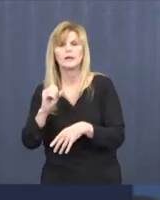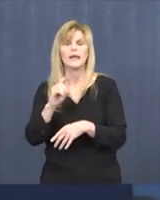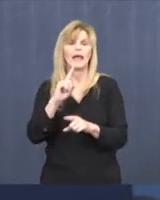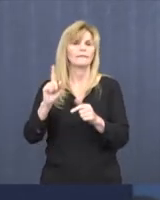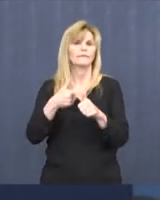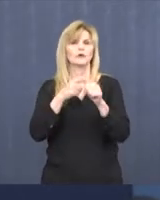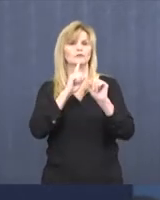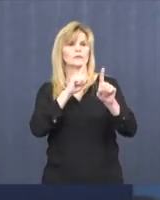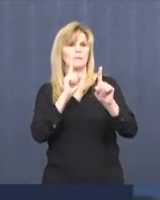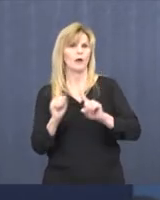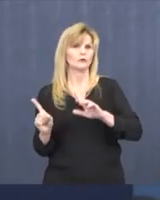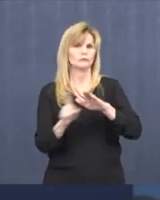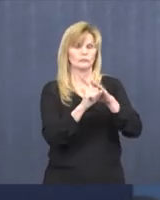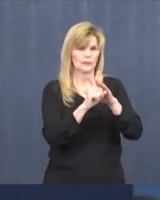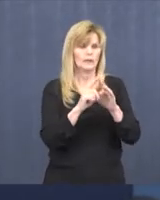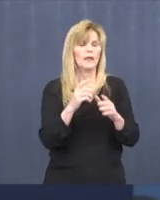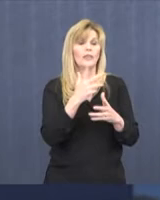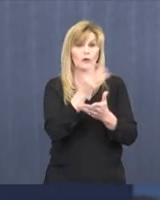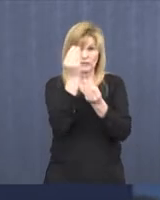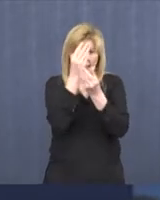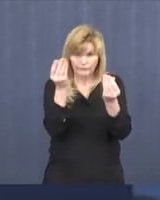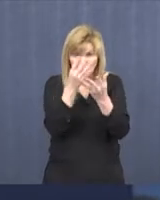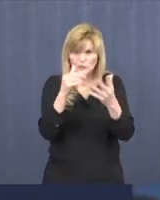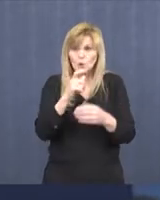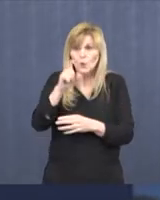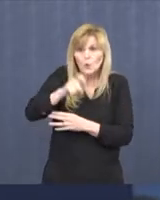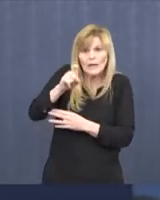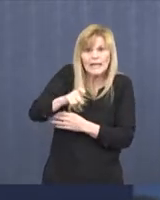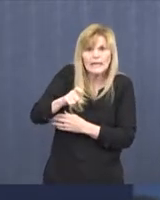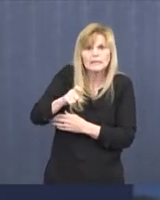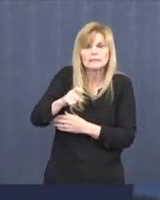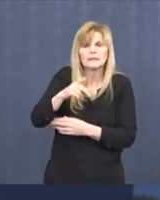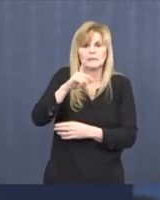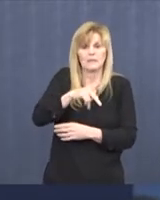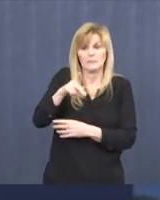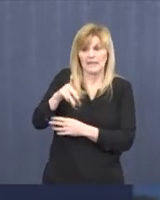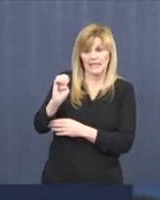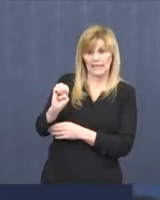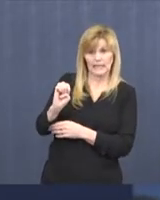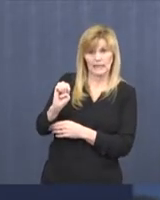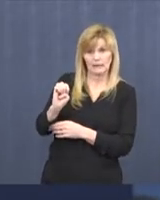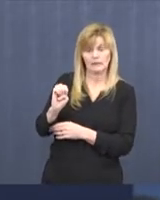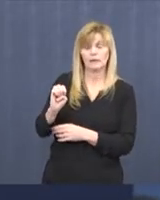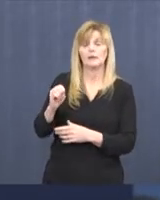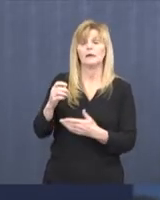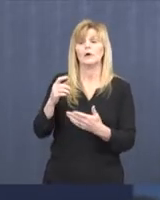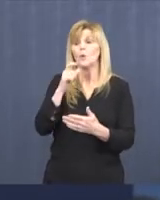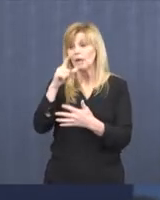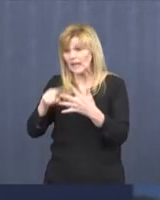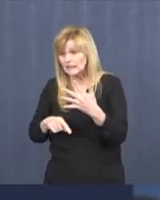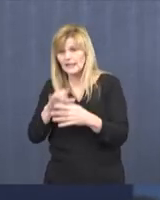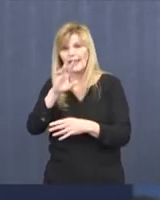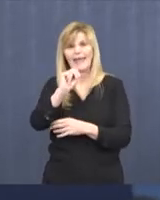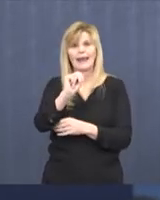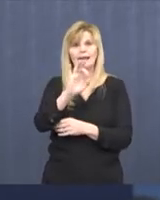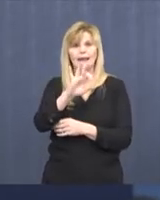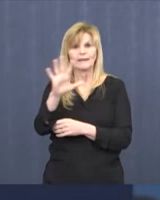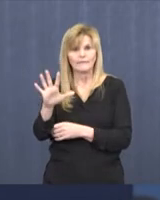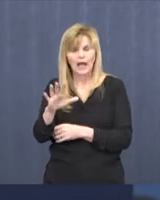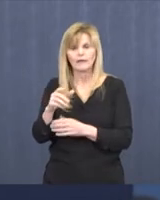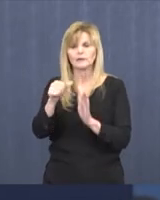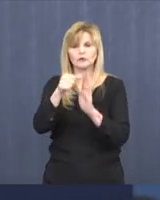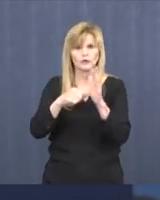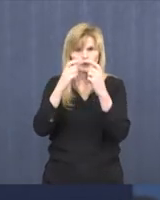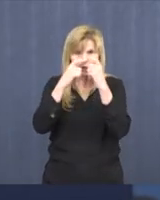think there's information out there in regards to who needs the personal protective equipment, N95 masks, surgical masks,